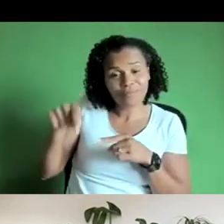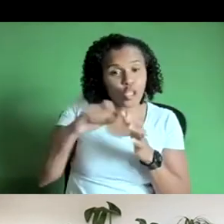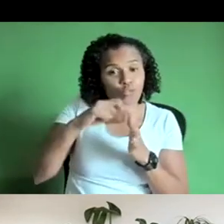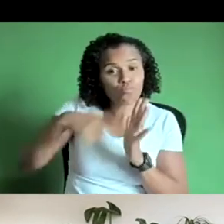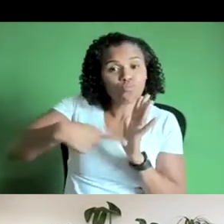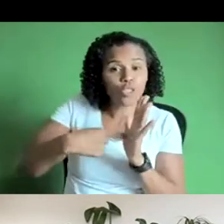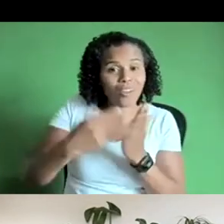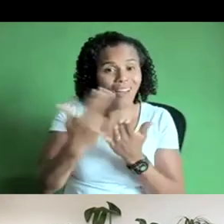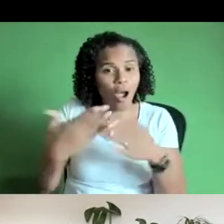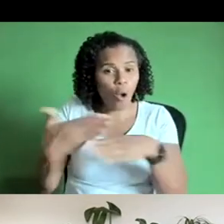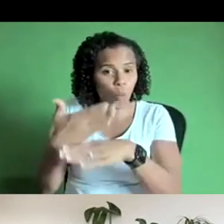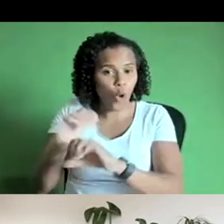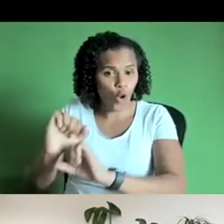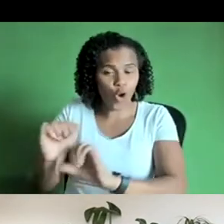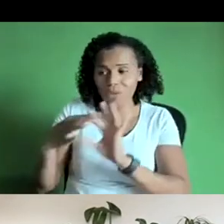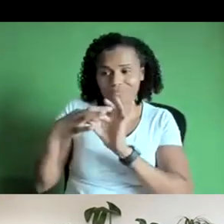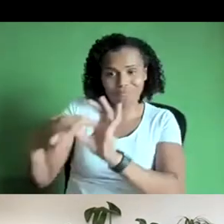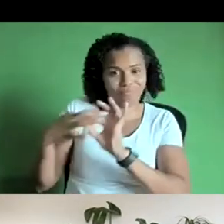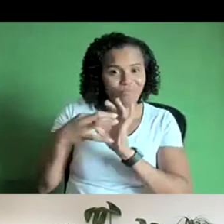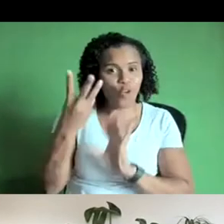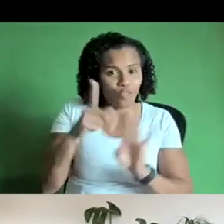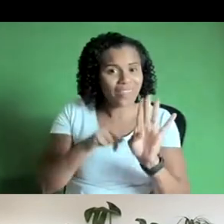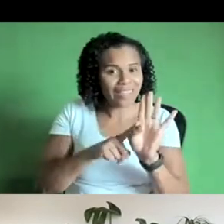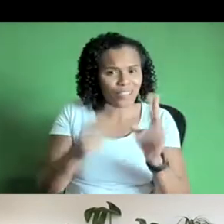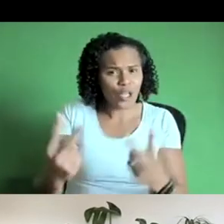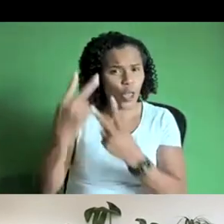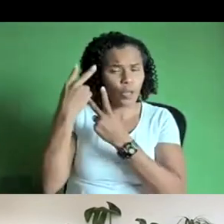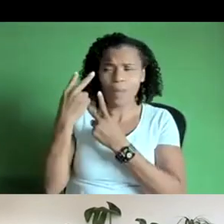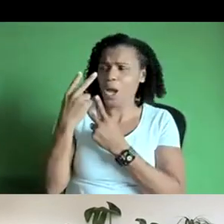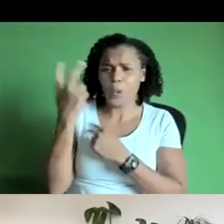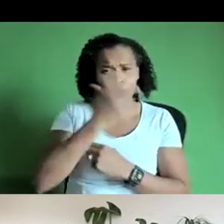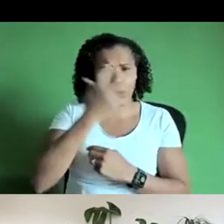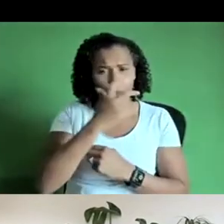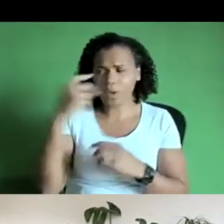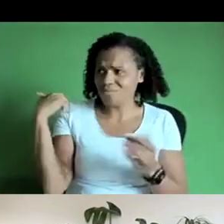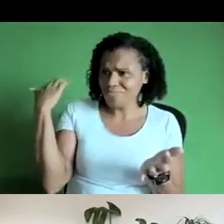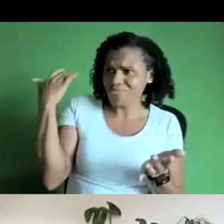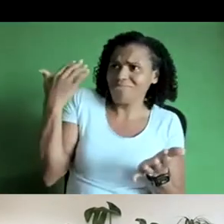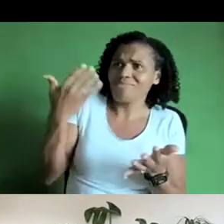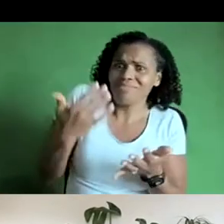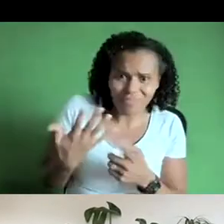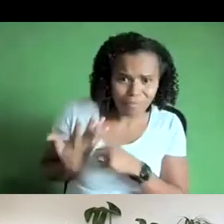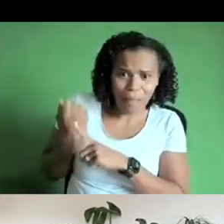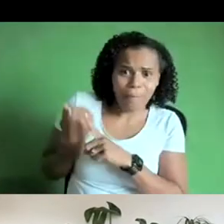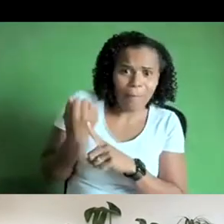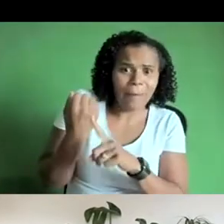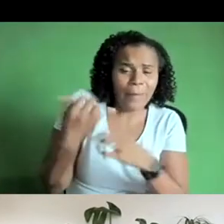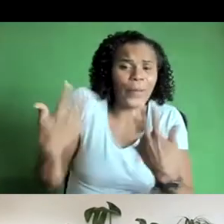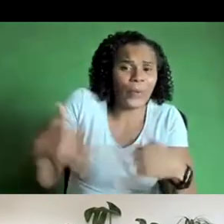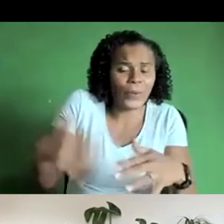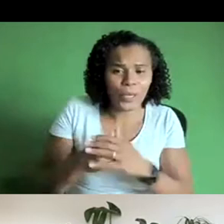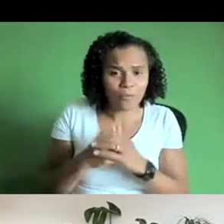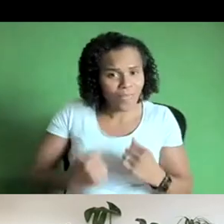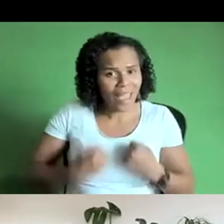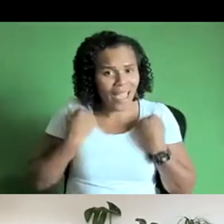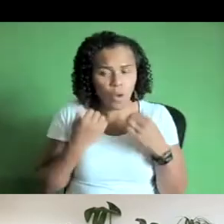um it's been an incredible journey really um for us to take uh kind of our practice and our work which